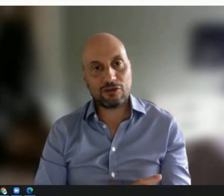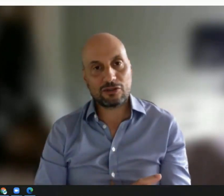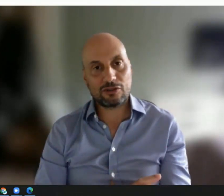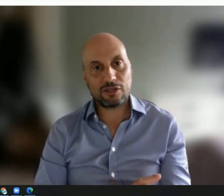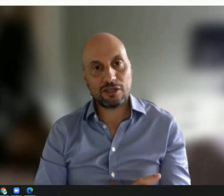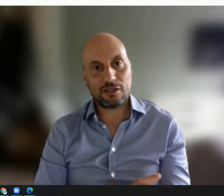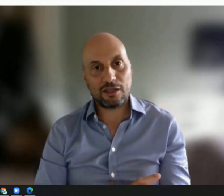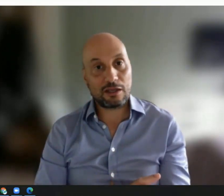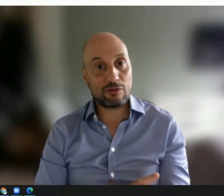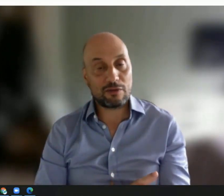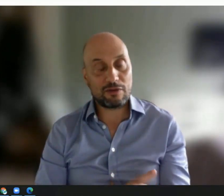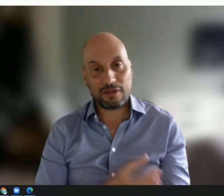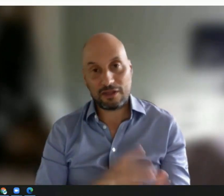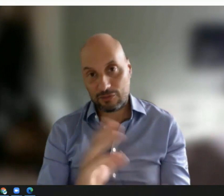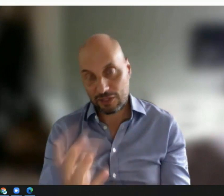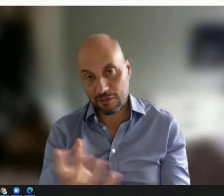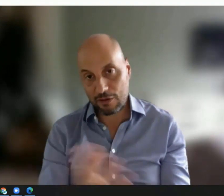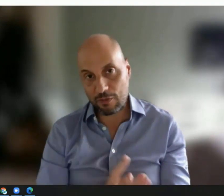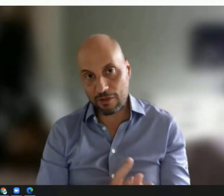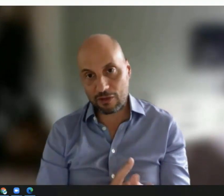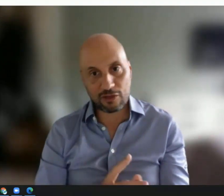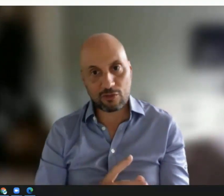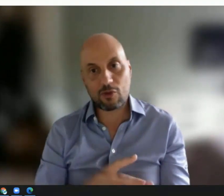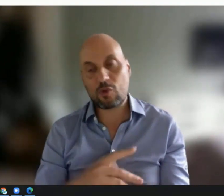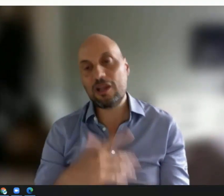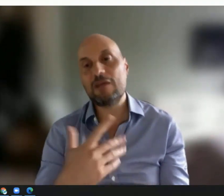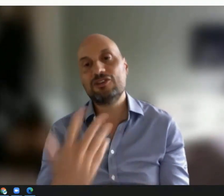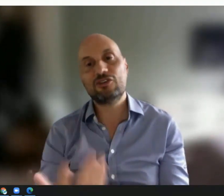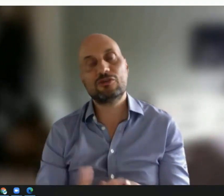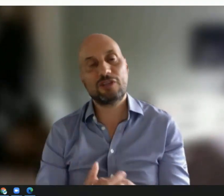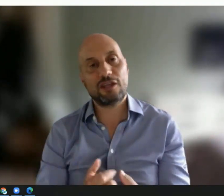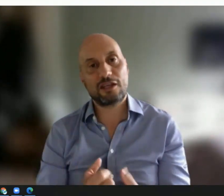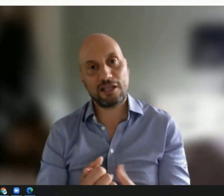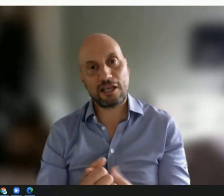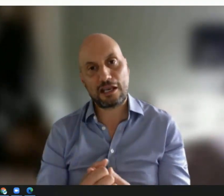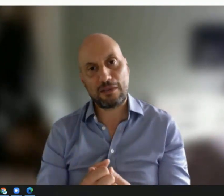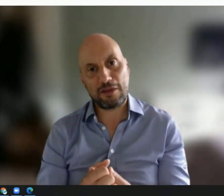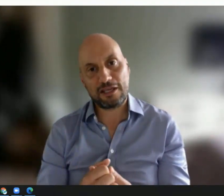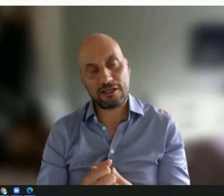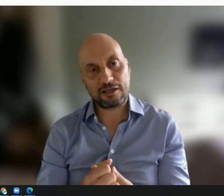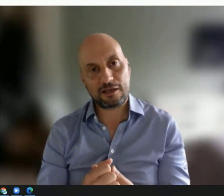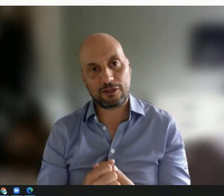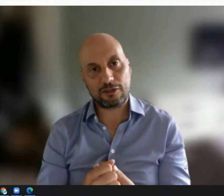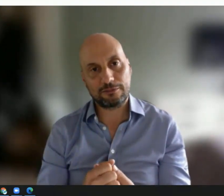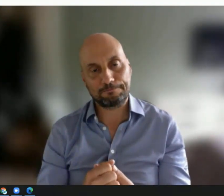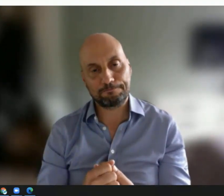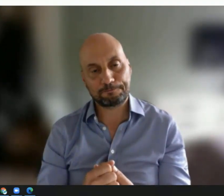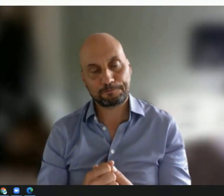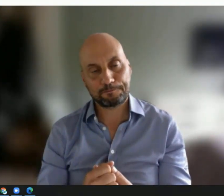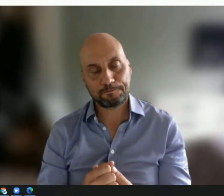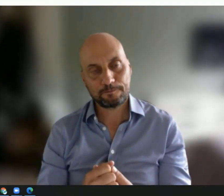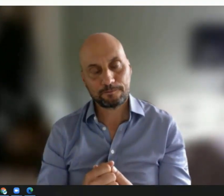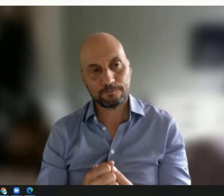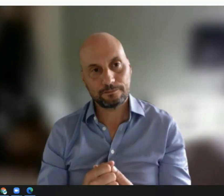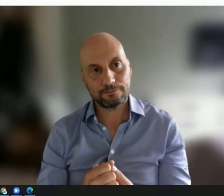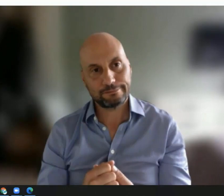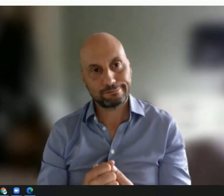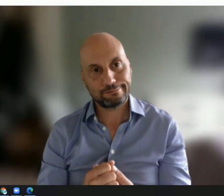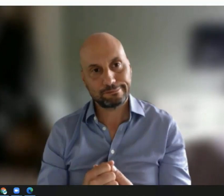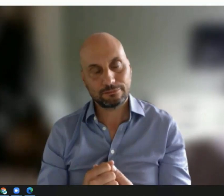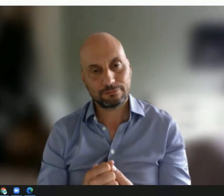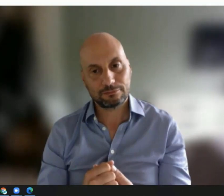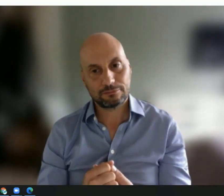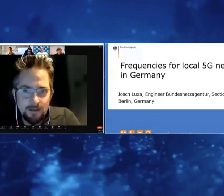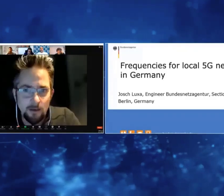that in brief comments, some slides, you can show us what is your view in Germany about this.